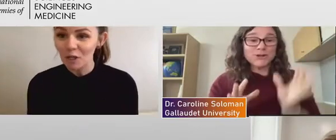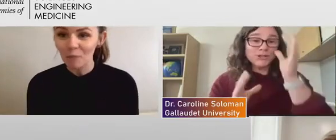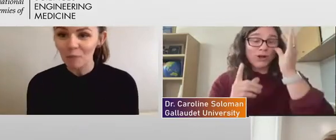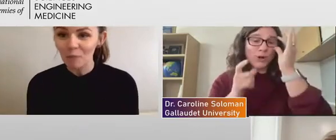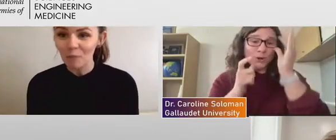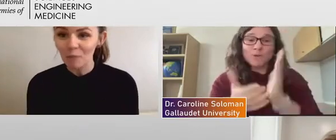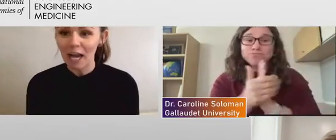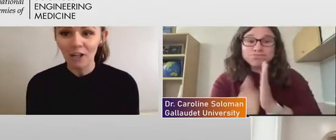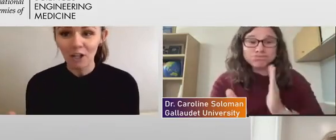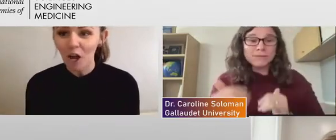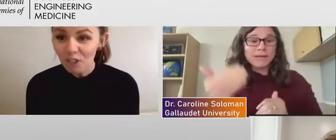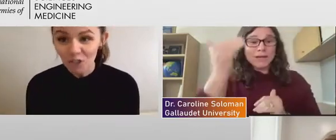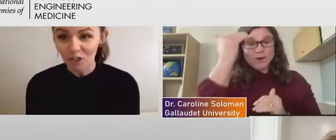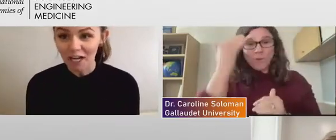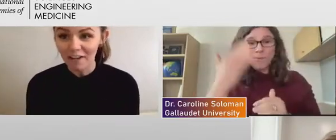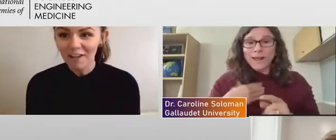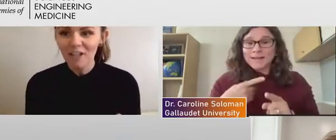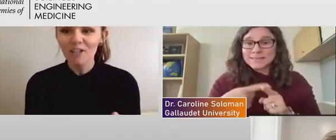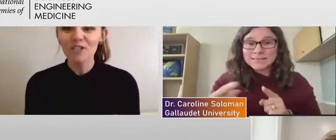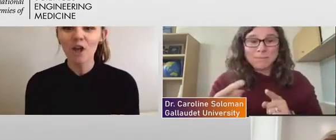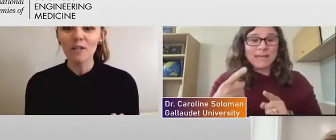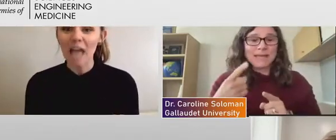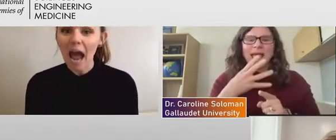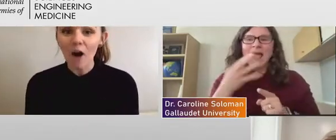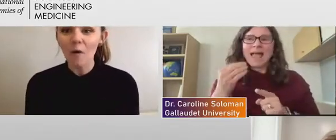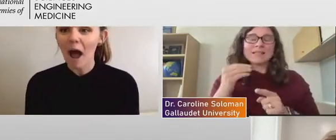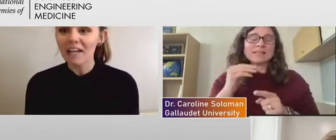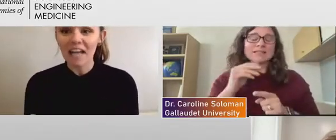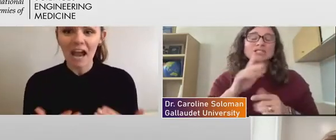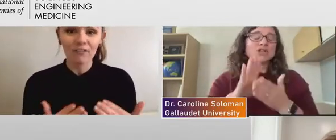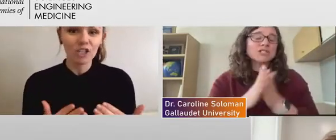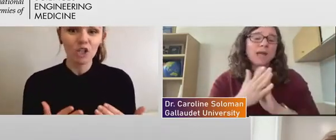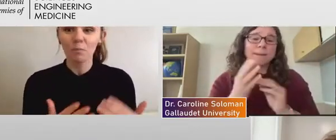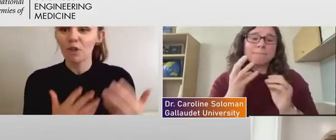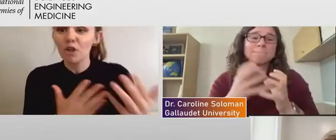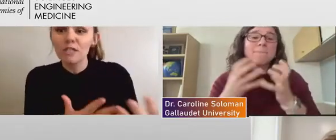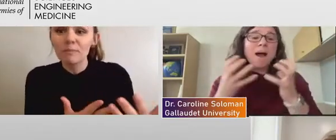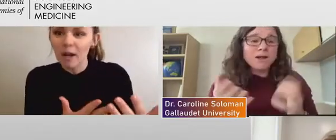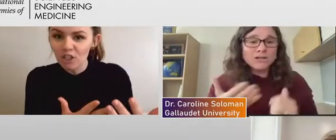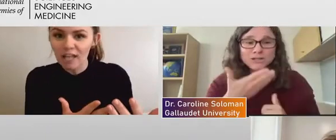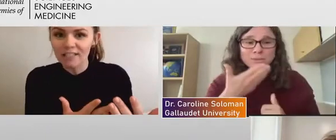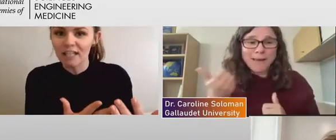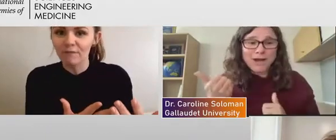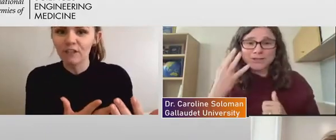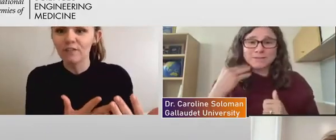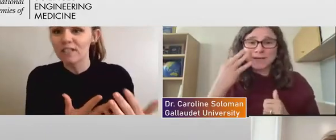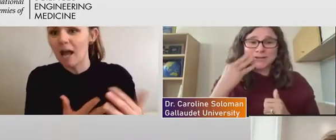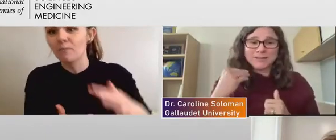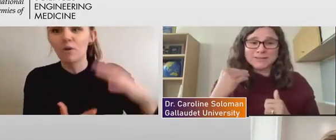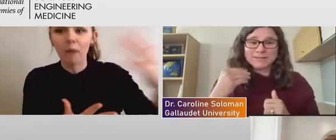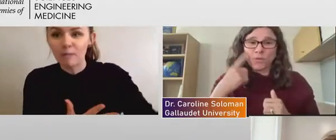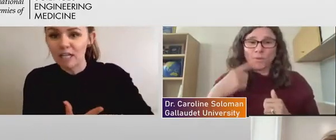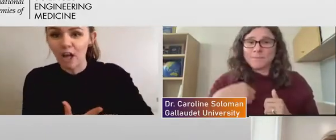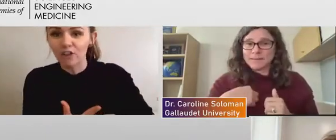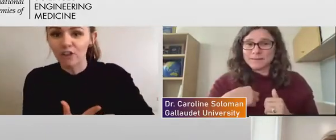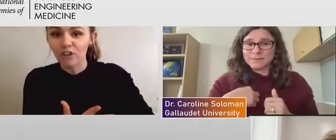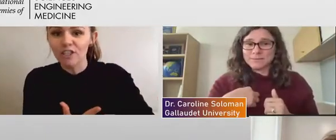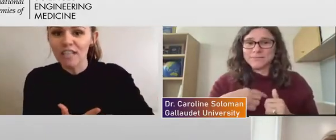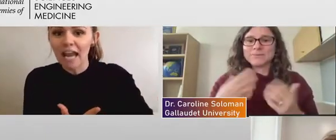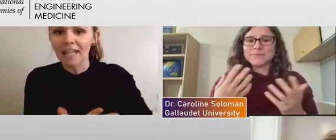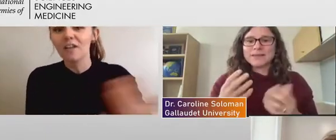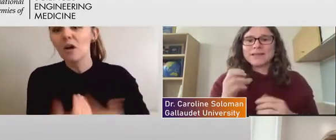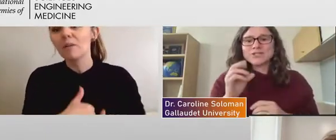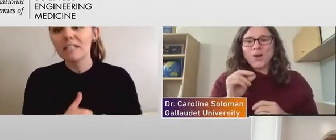any interpreter in the entire country. So now I can have an interpreter who specializes in the field of STEM who might be in another